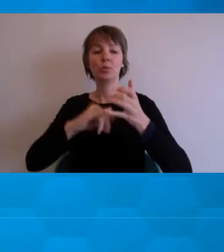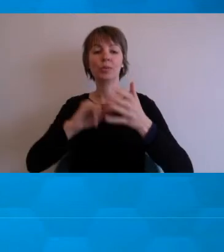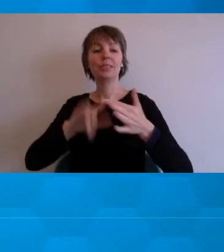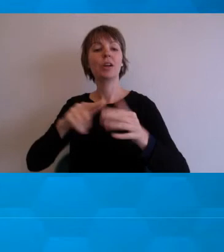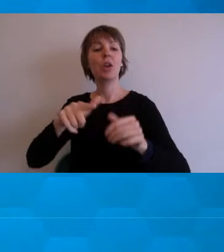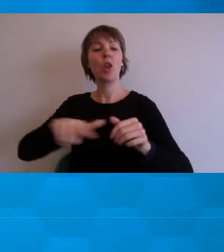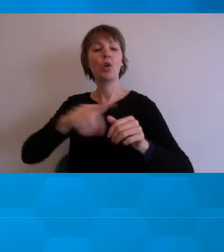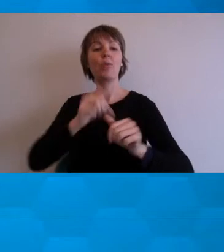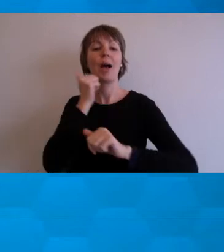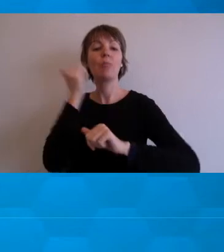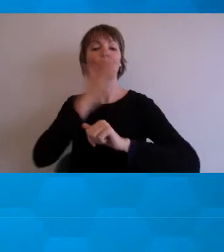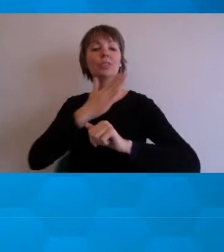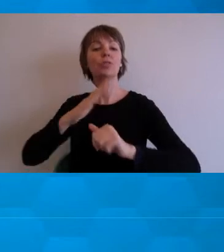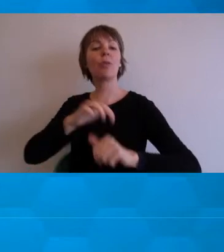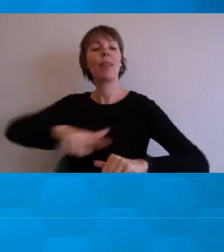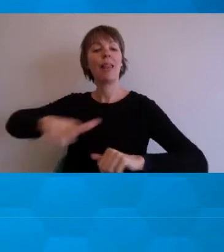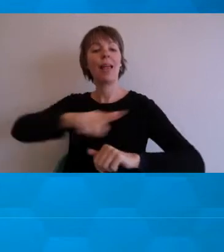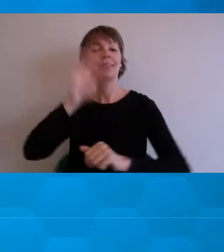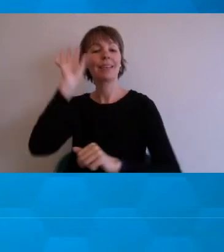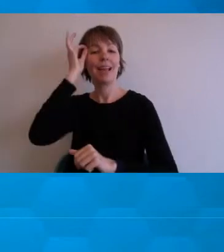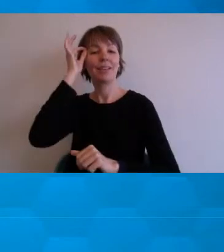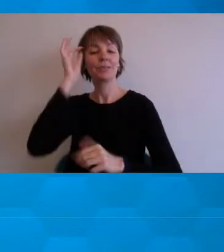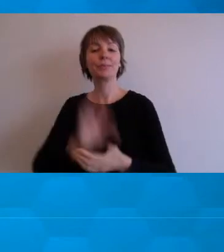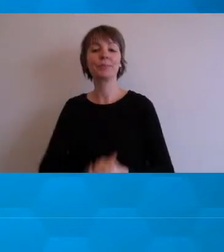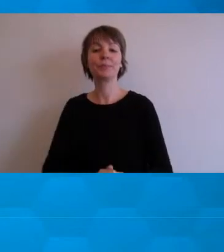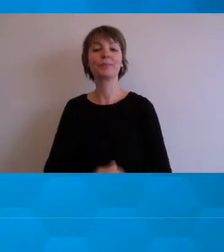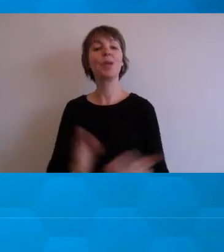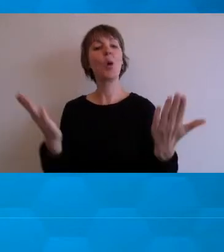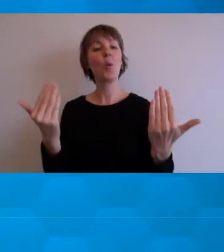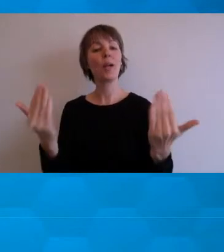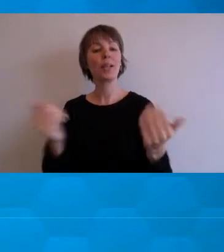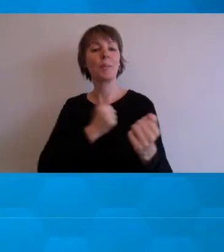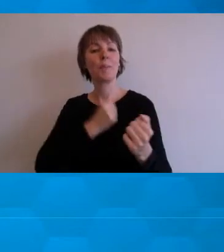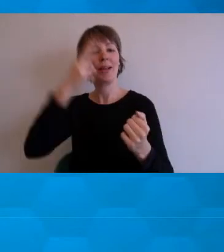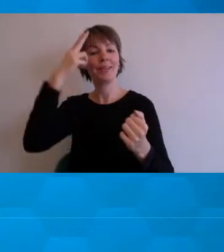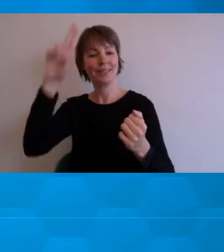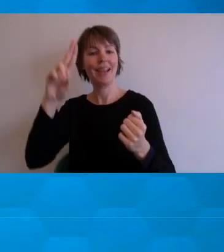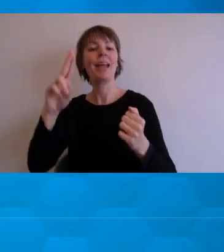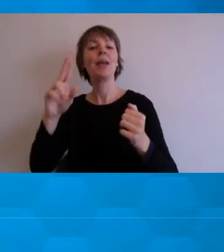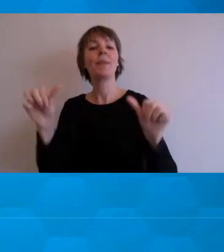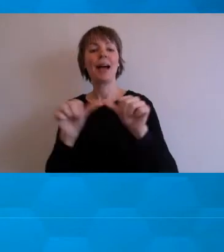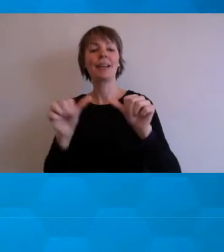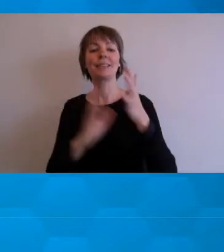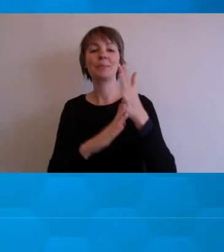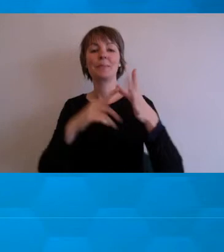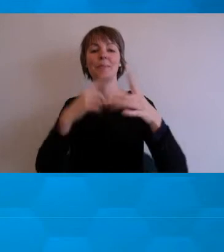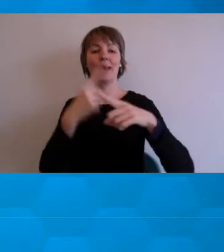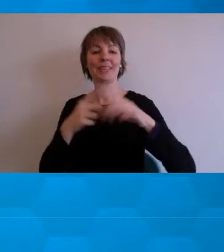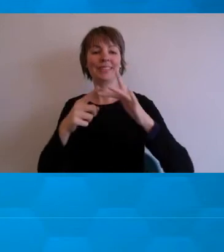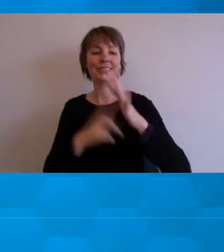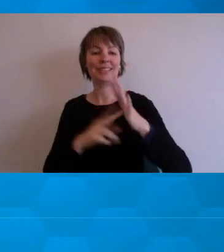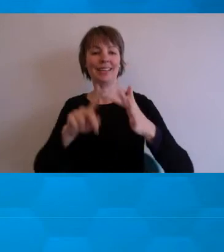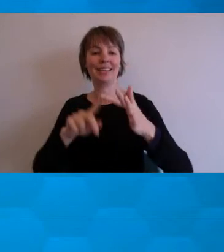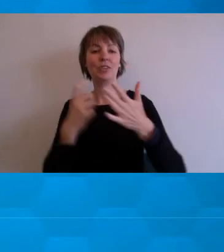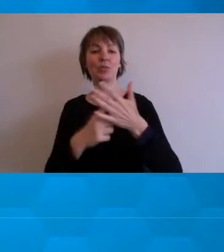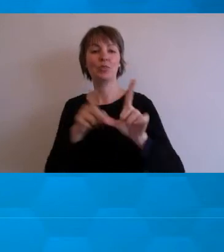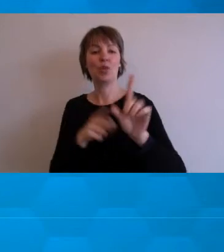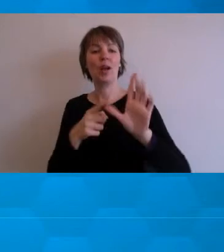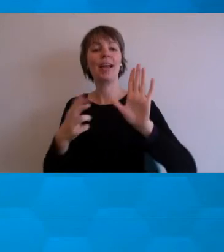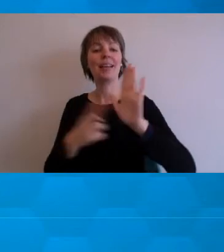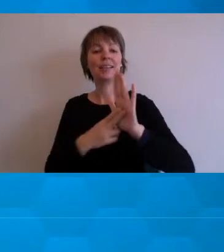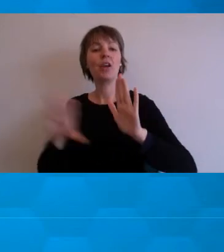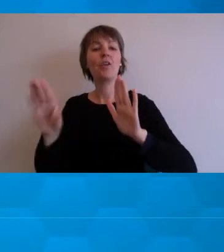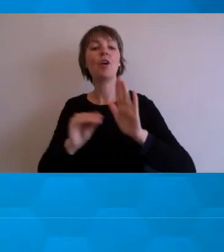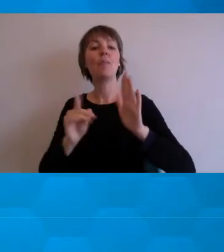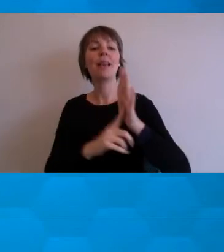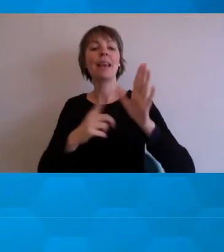Welcome, everybody. My name is Aunty Maxine Ryan, and I'm from the La Perouse Aboriginal community of Botany Bay, and I belong to